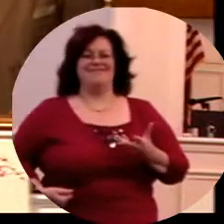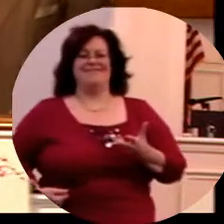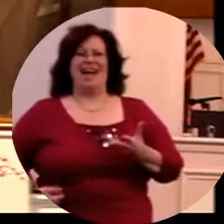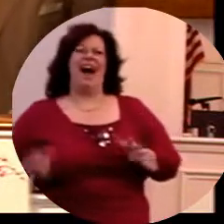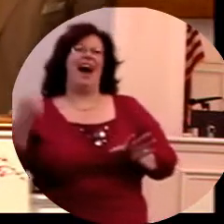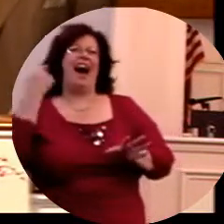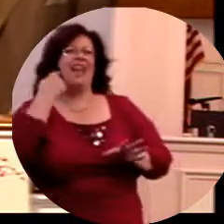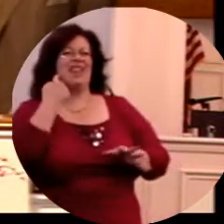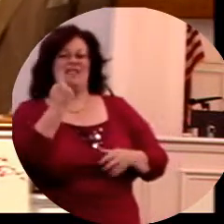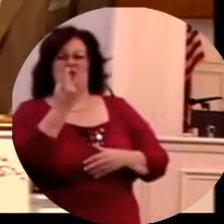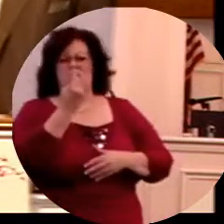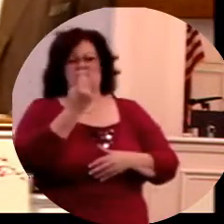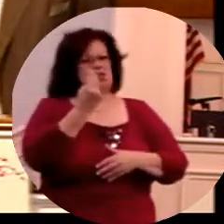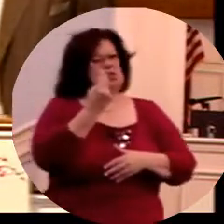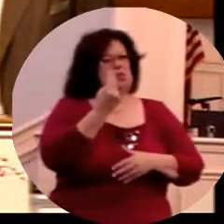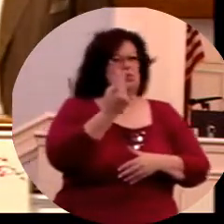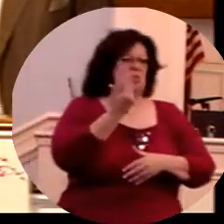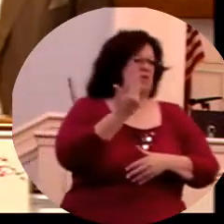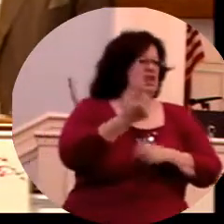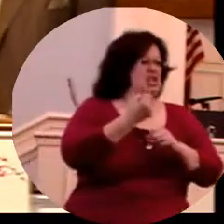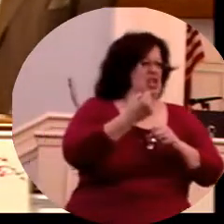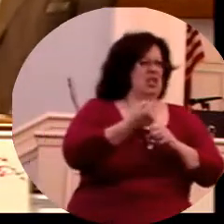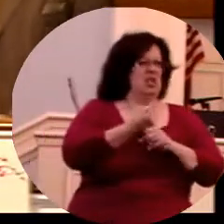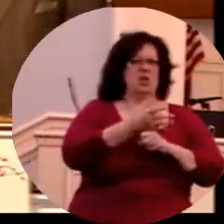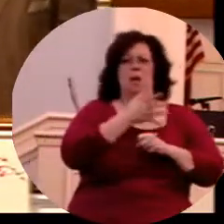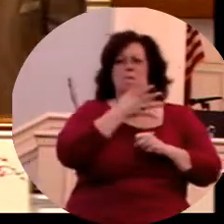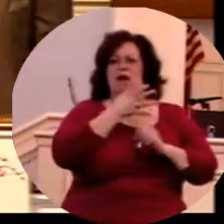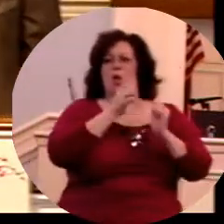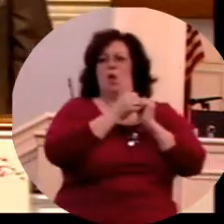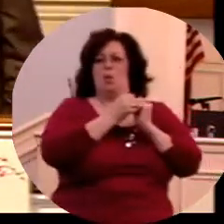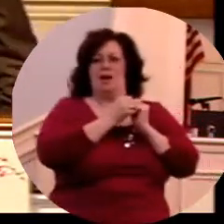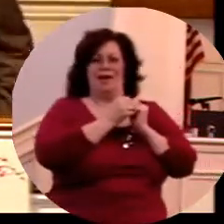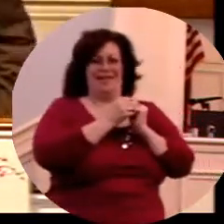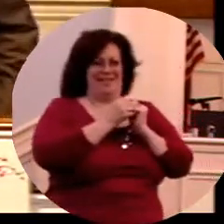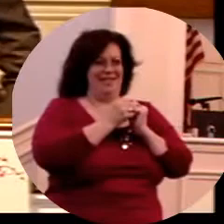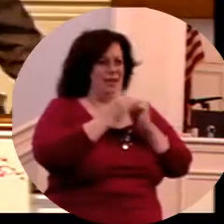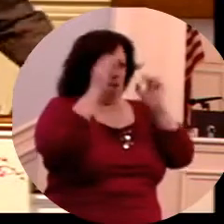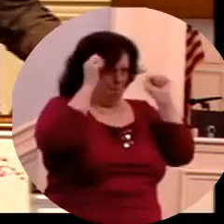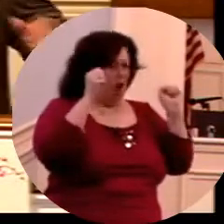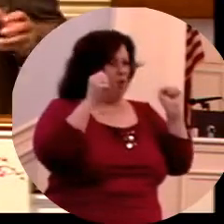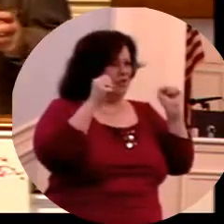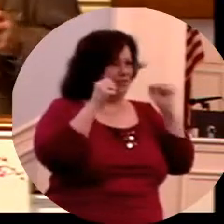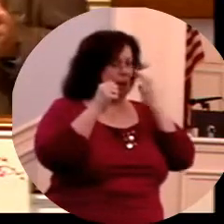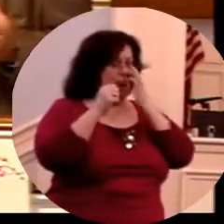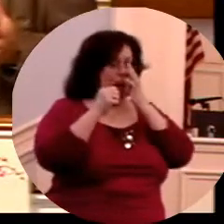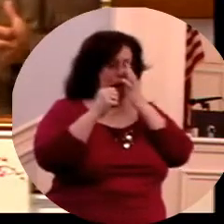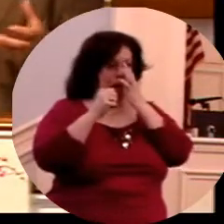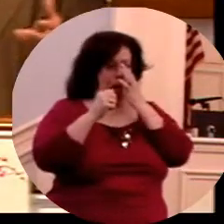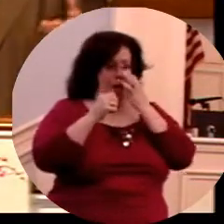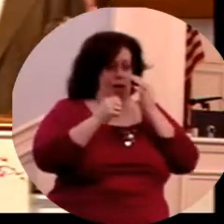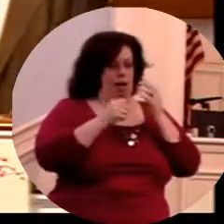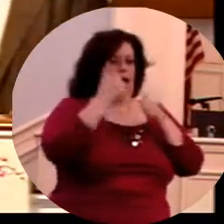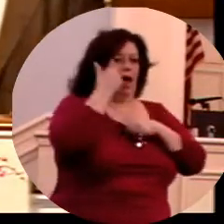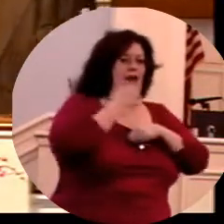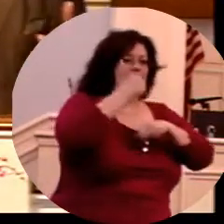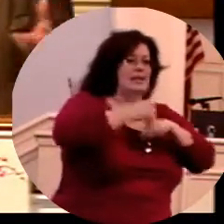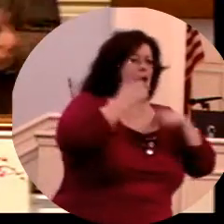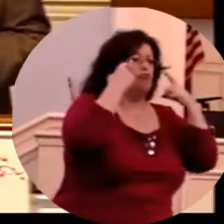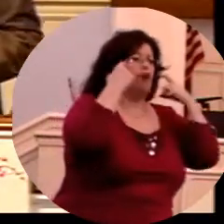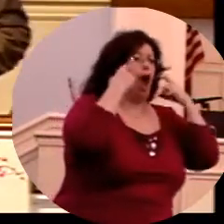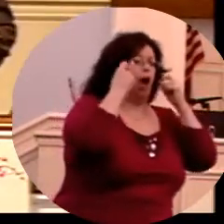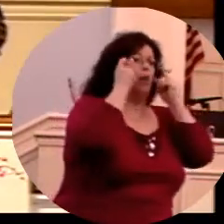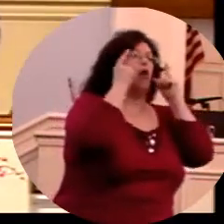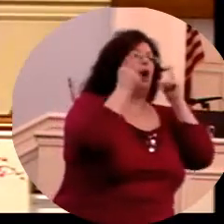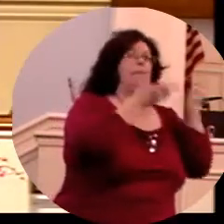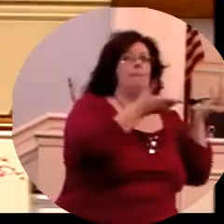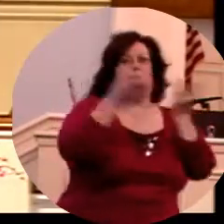thinking it's a couple years. That period of time where they carried Moses to his mother